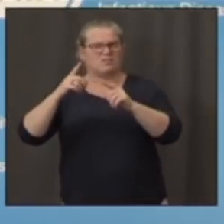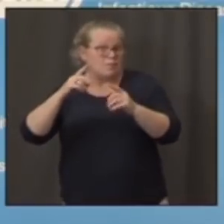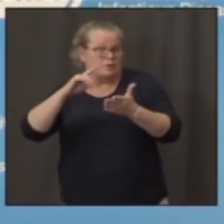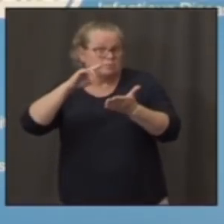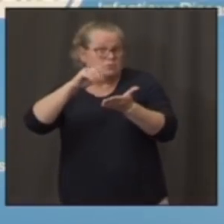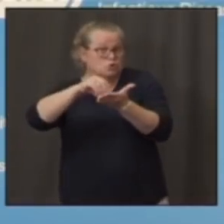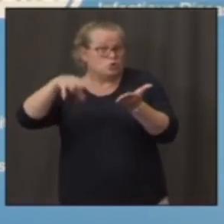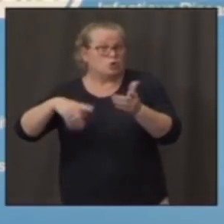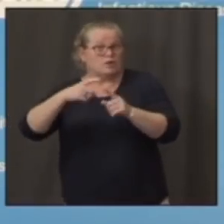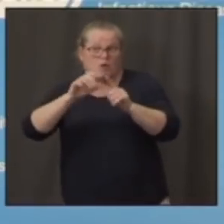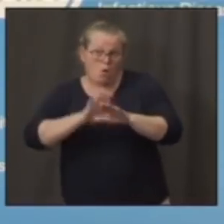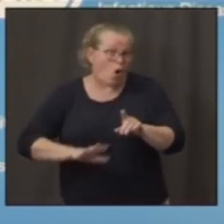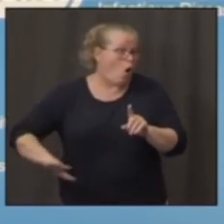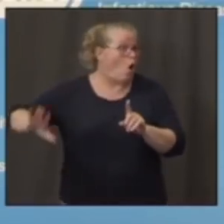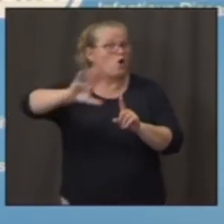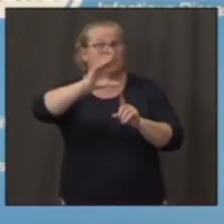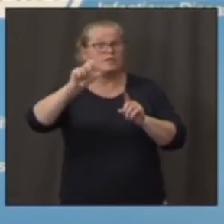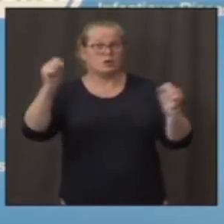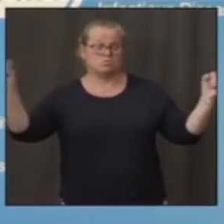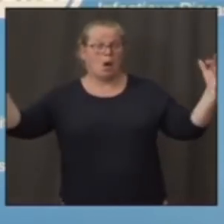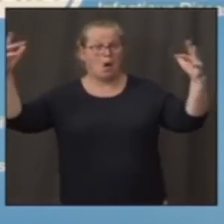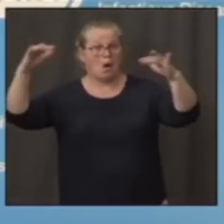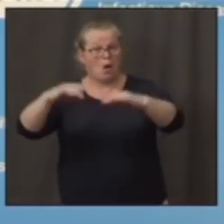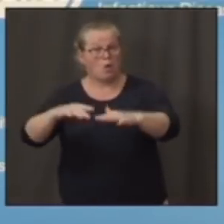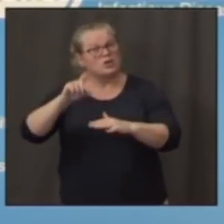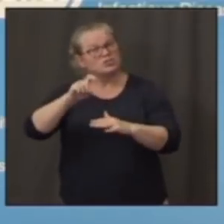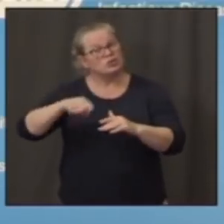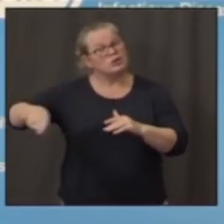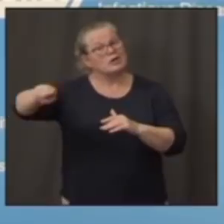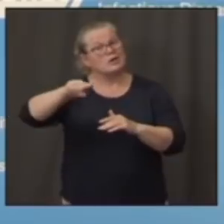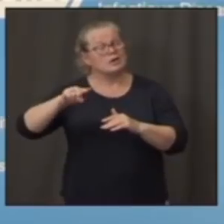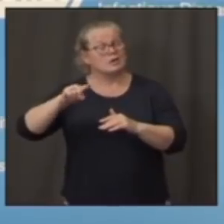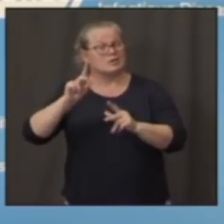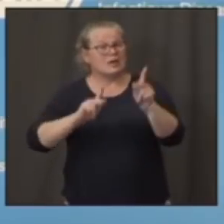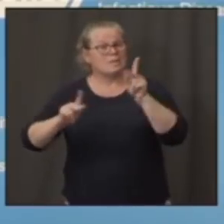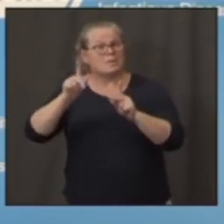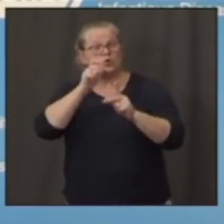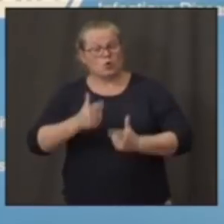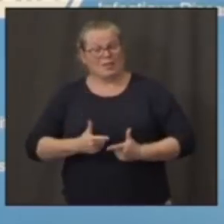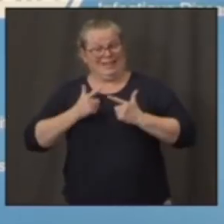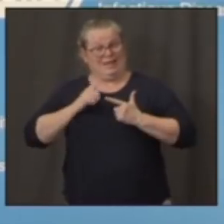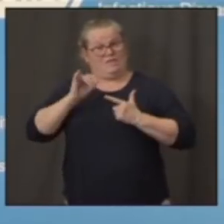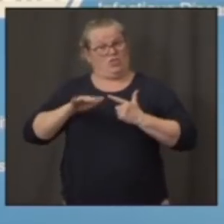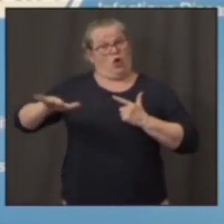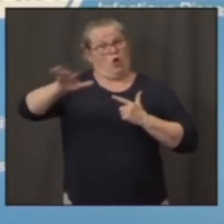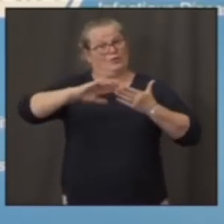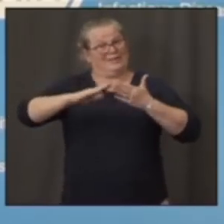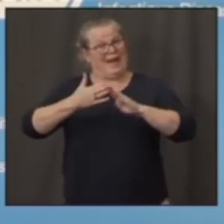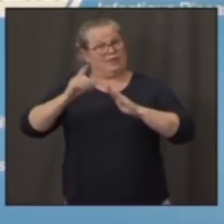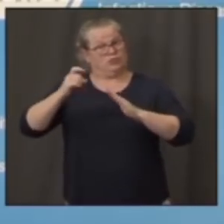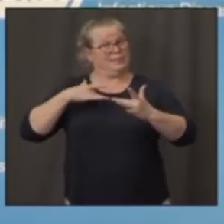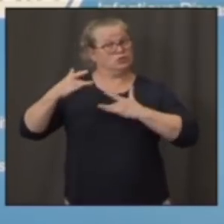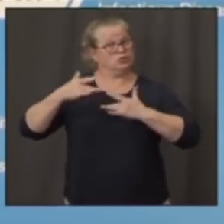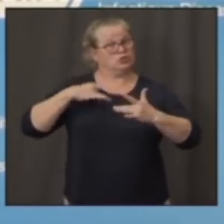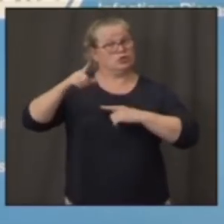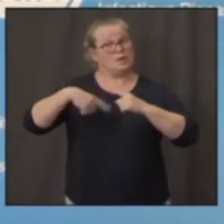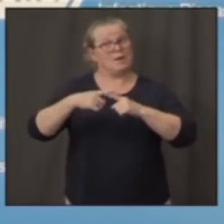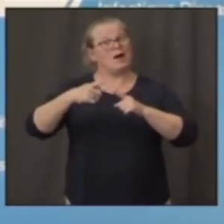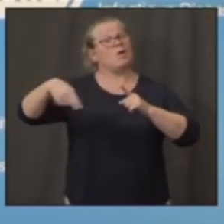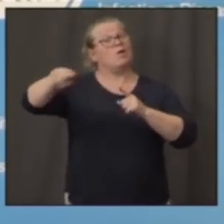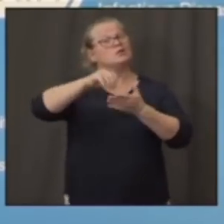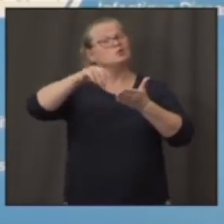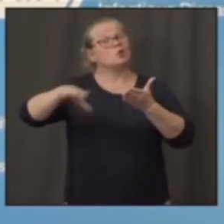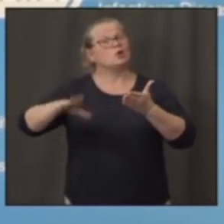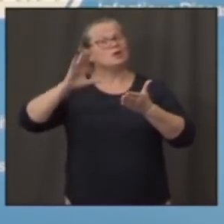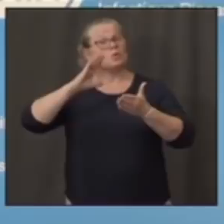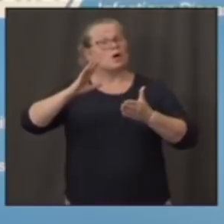towns be worried that kids are going to be bringing the virus with them into the college towns? Well, you know, it's very interesting because it